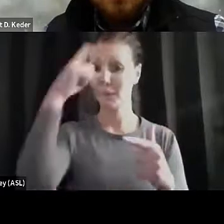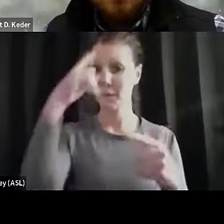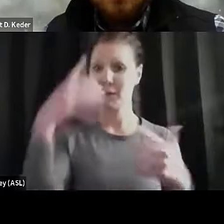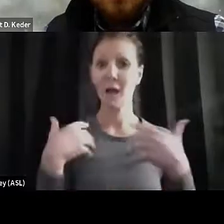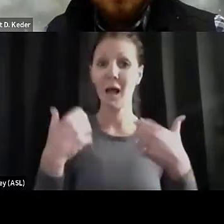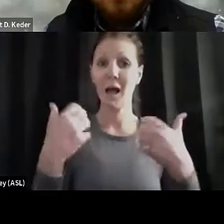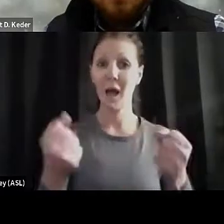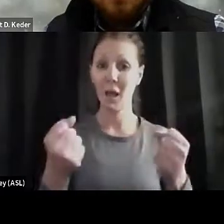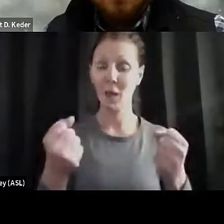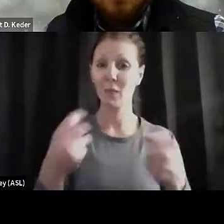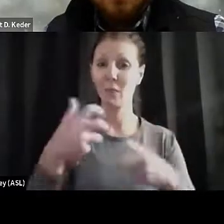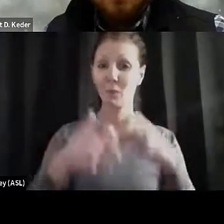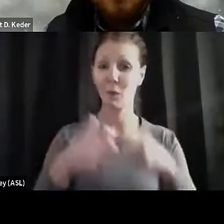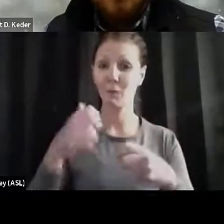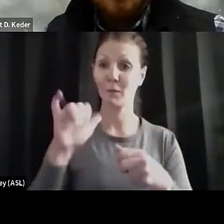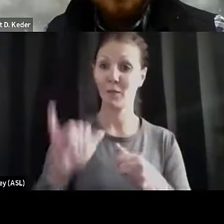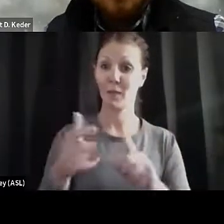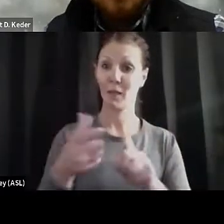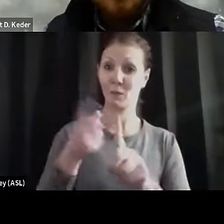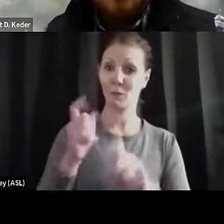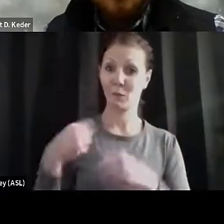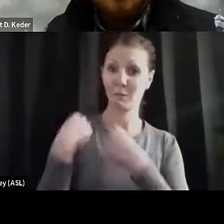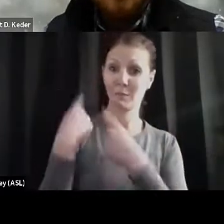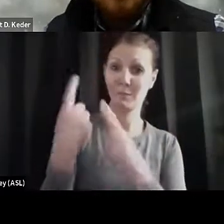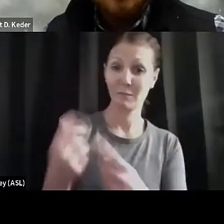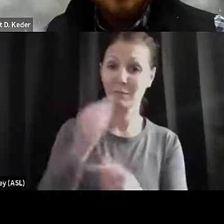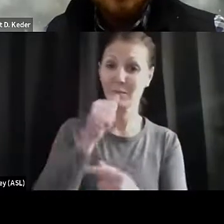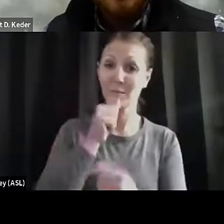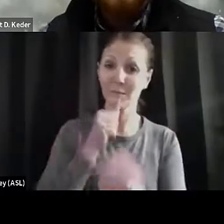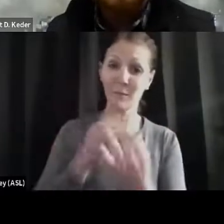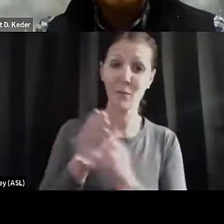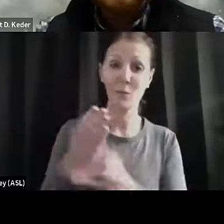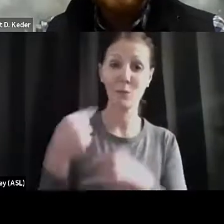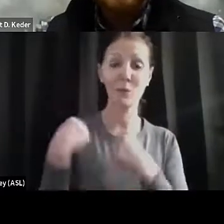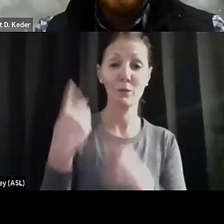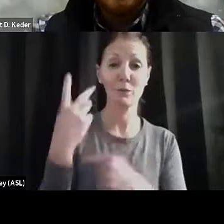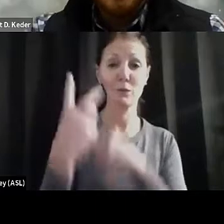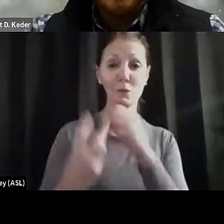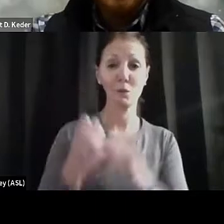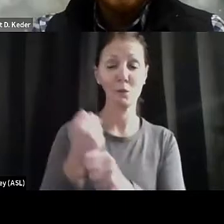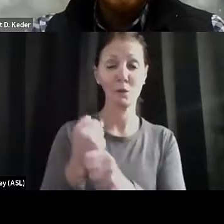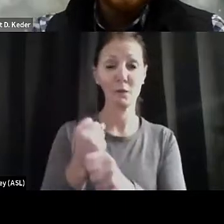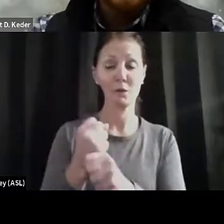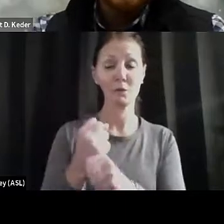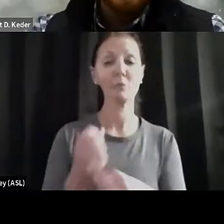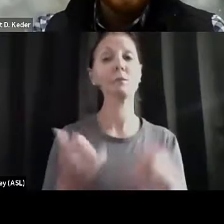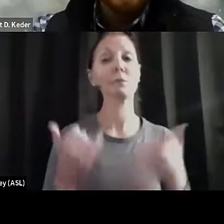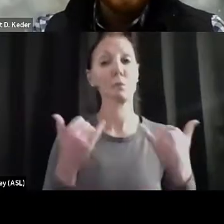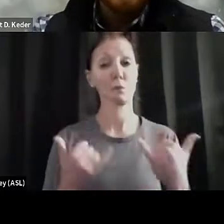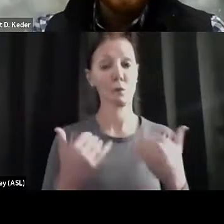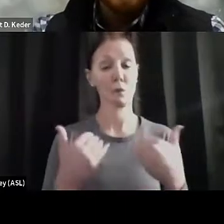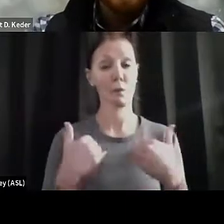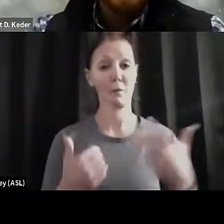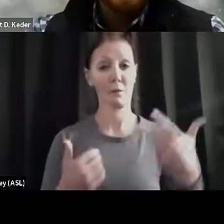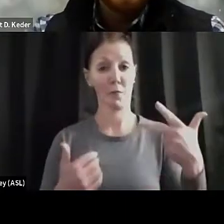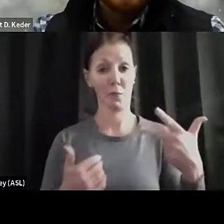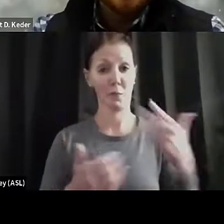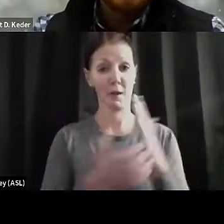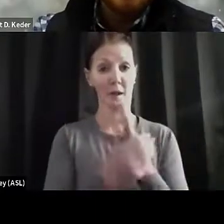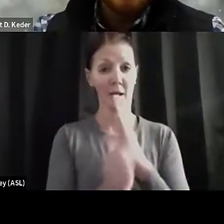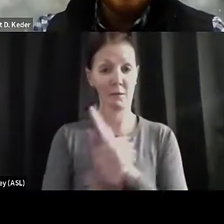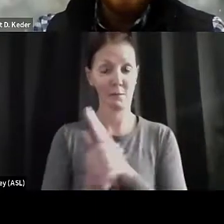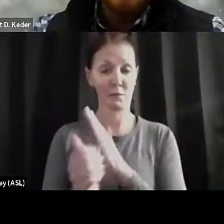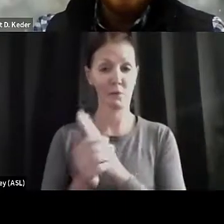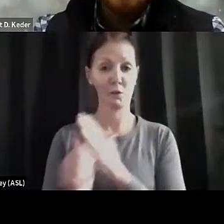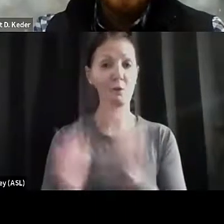last almost two years? So today we have with us, as we mentioned, three experts, medical experts. We